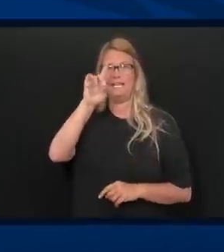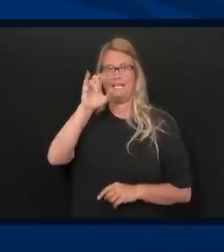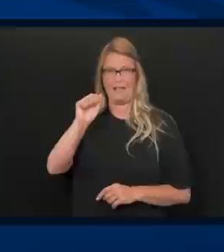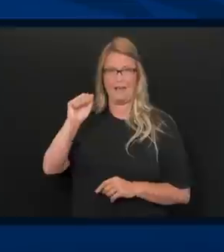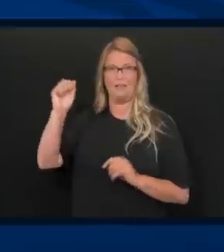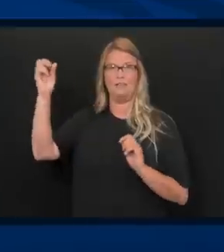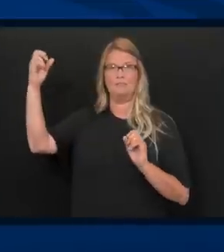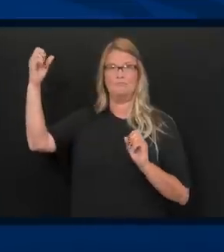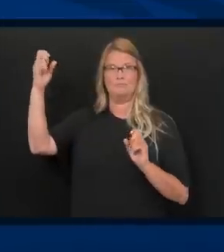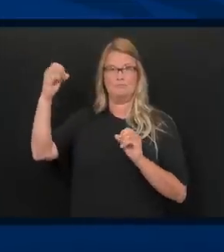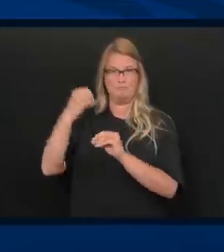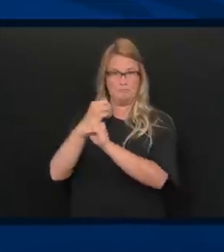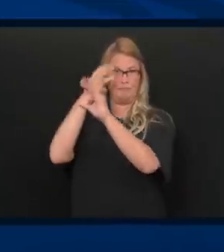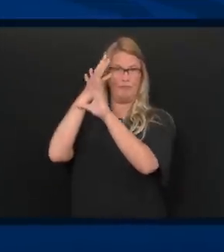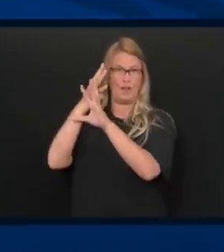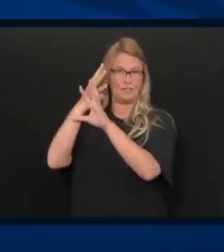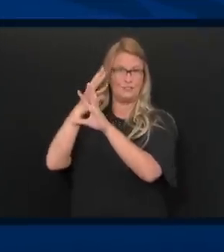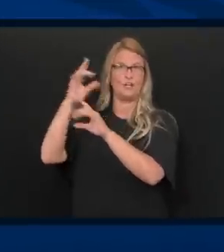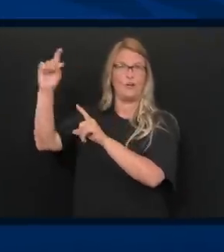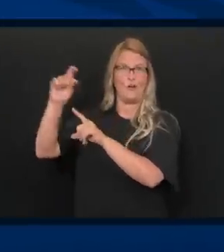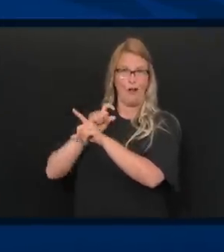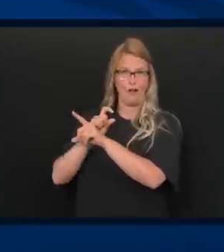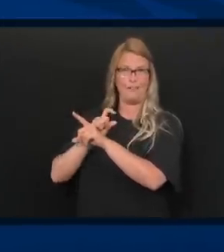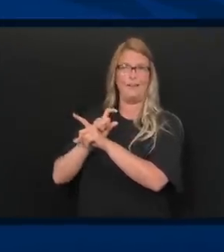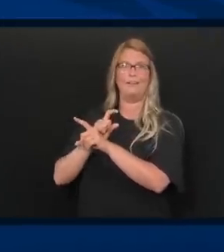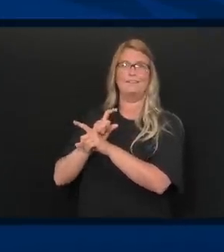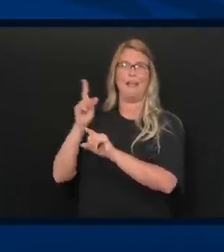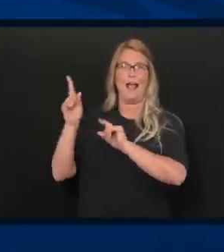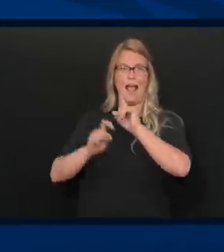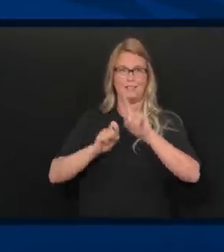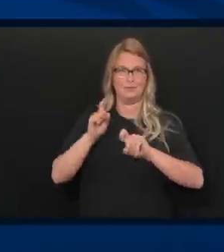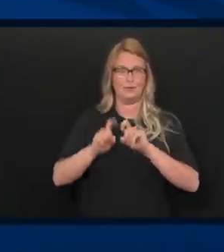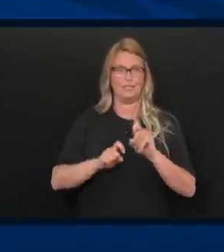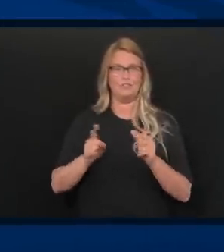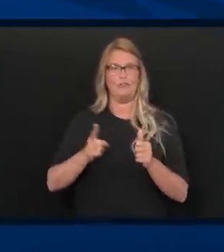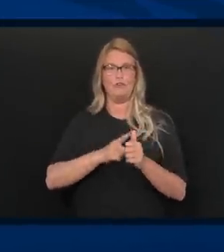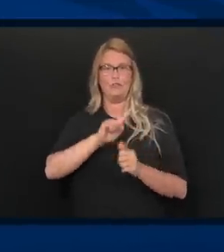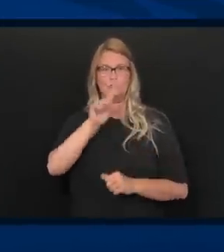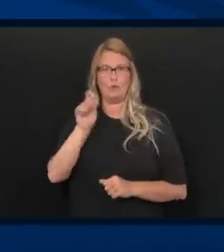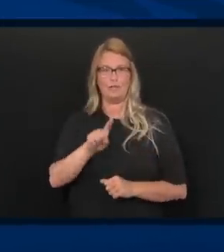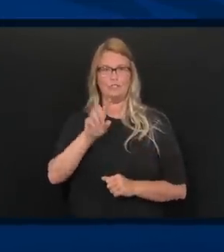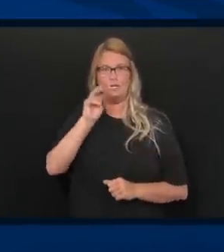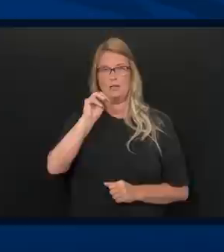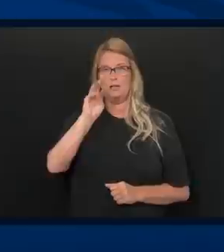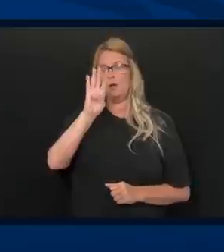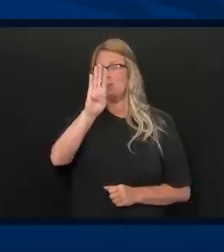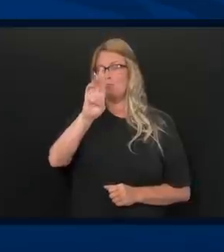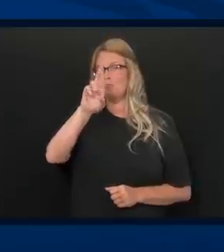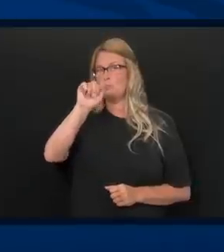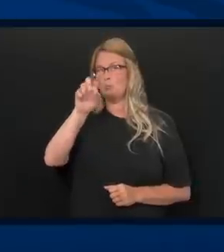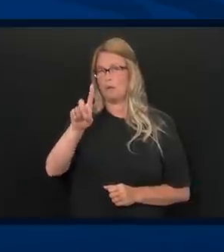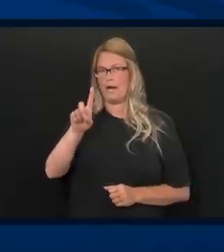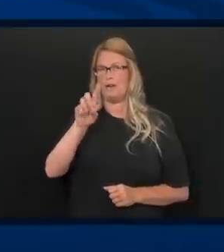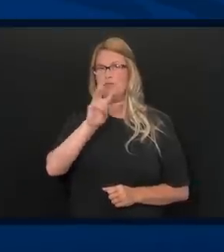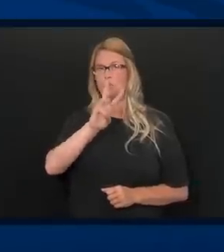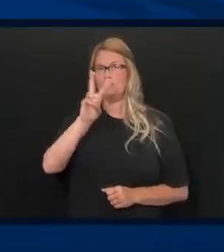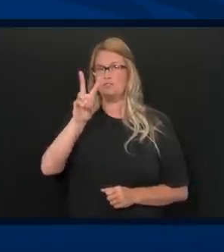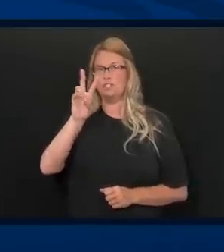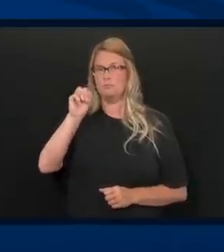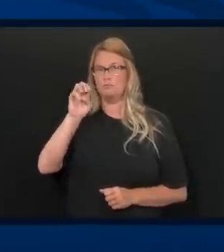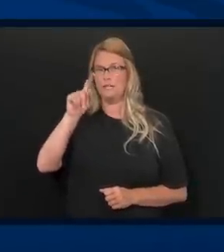media members joining us virtually to practice good social distancing. The first questioner we have today is Brad McElhenney with West Virginia Metro News.